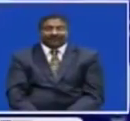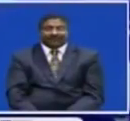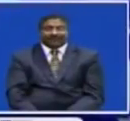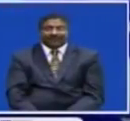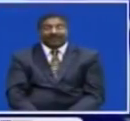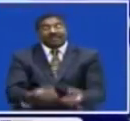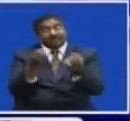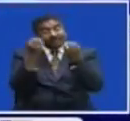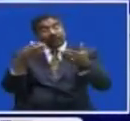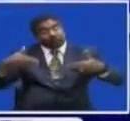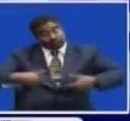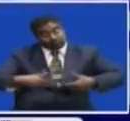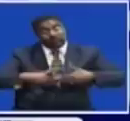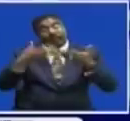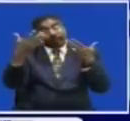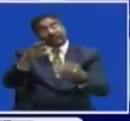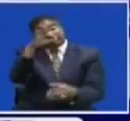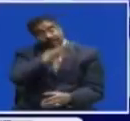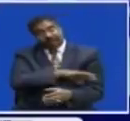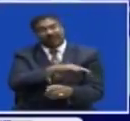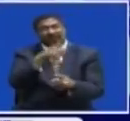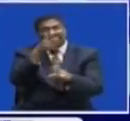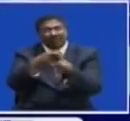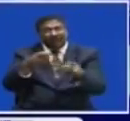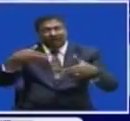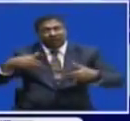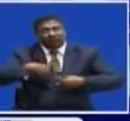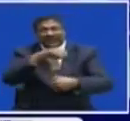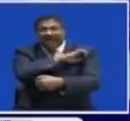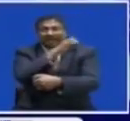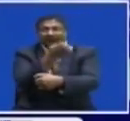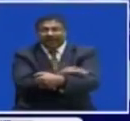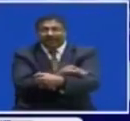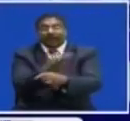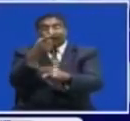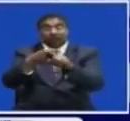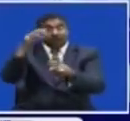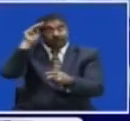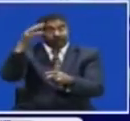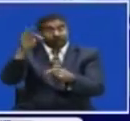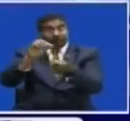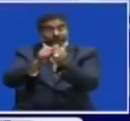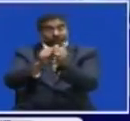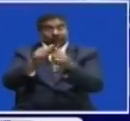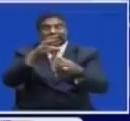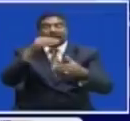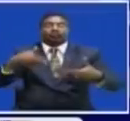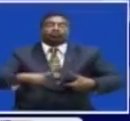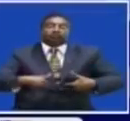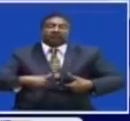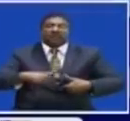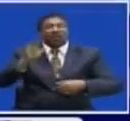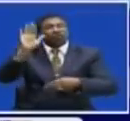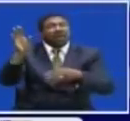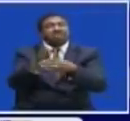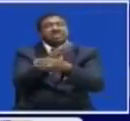Several youths Who have benefited From the youth Empowerment fund From the ministry Of youth And sports On the copper belt Have grown their Businesses